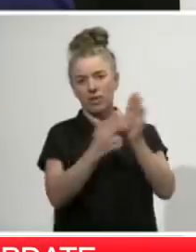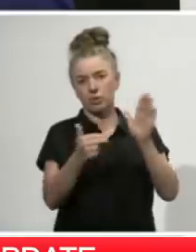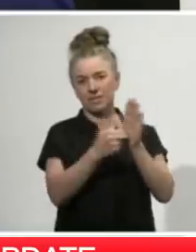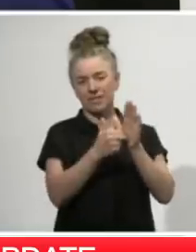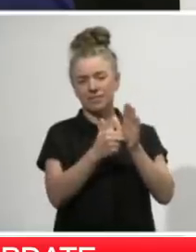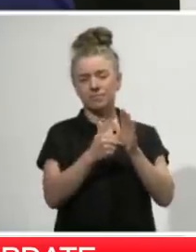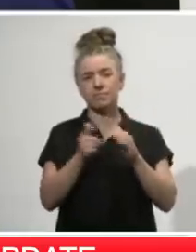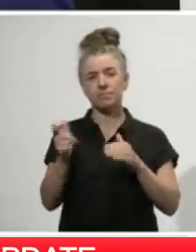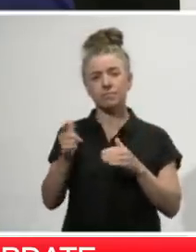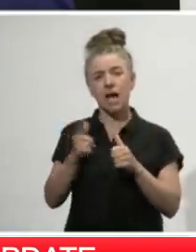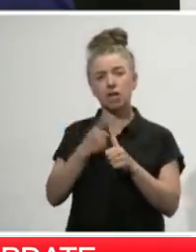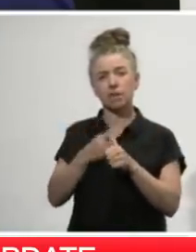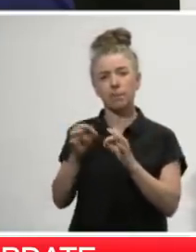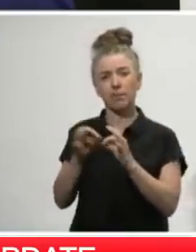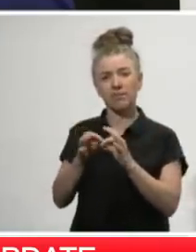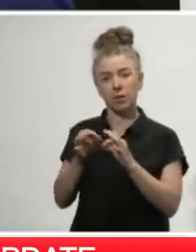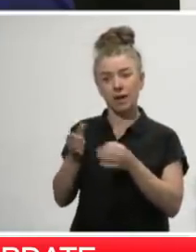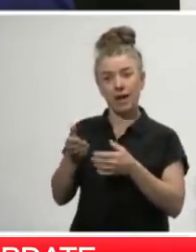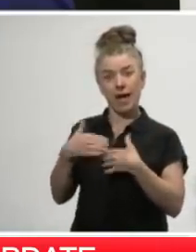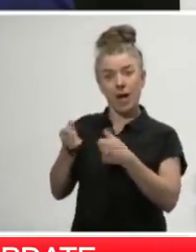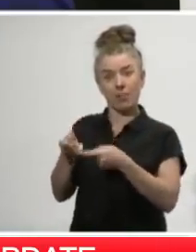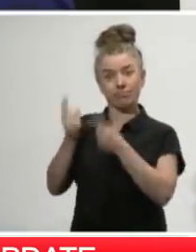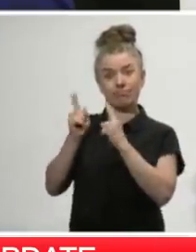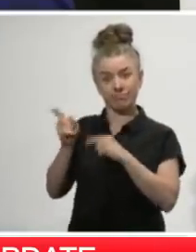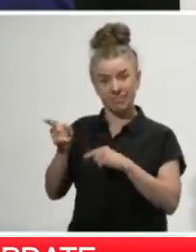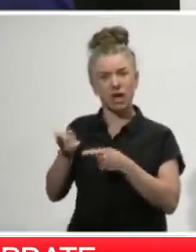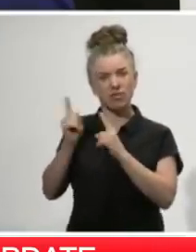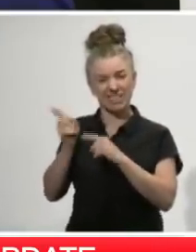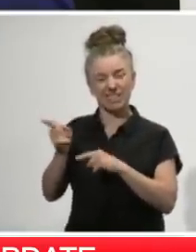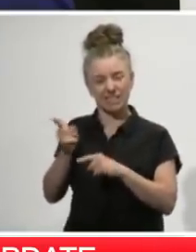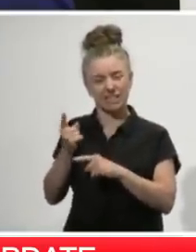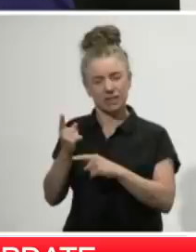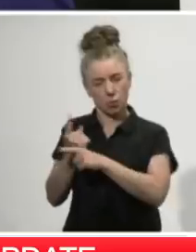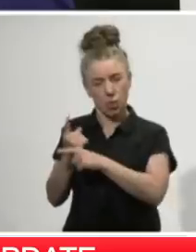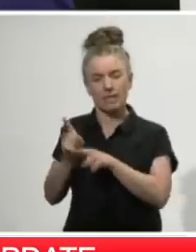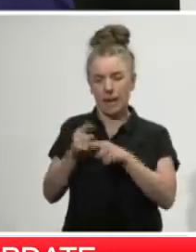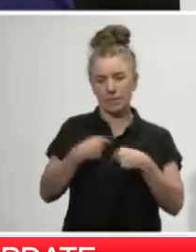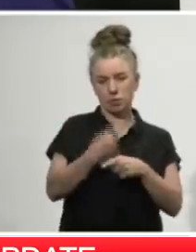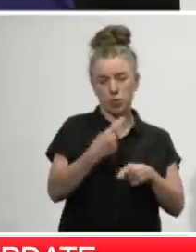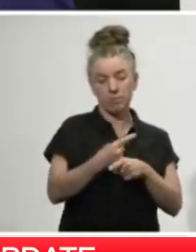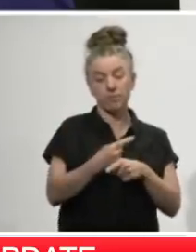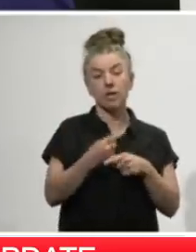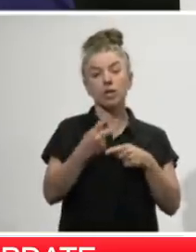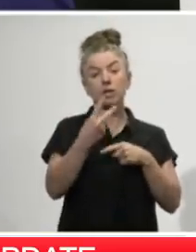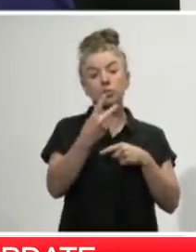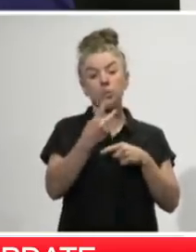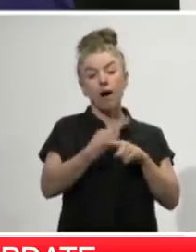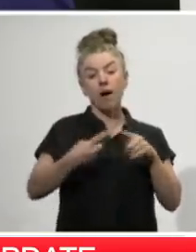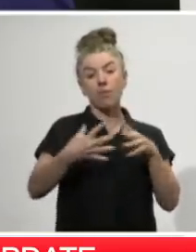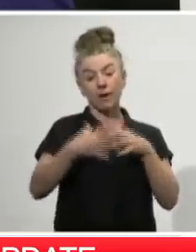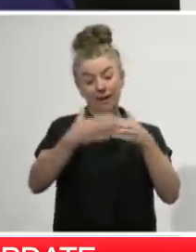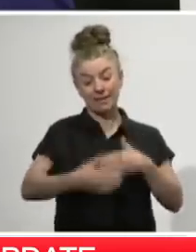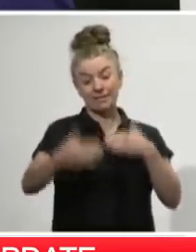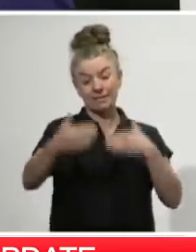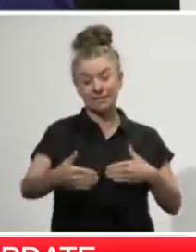myself, and that is something the Ministry of Health is working on as we speak. We'll be using then the next two and a half weeks